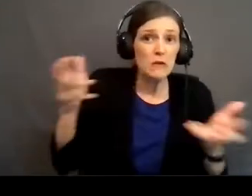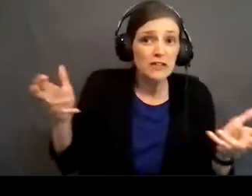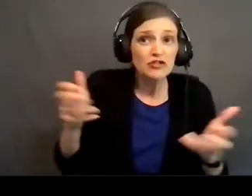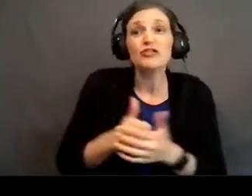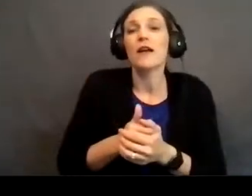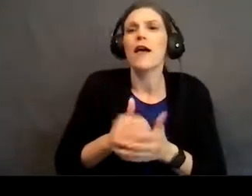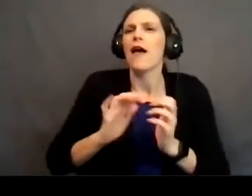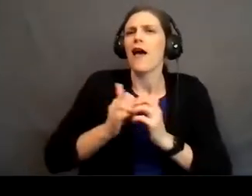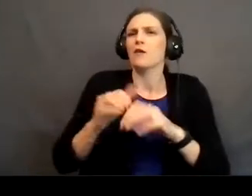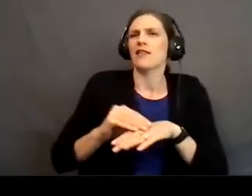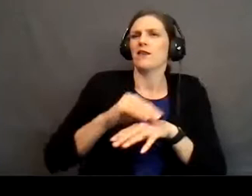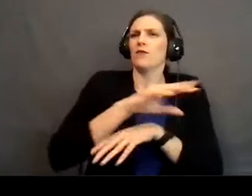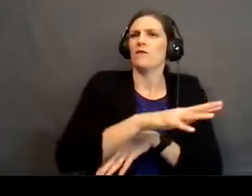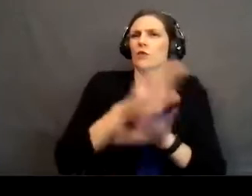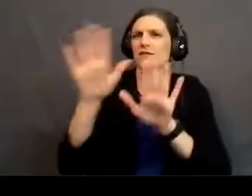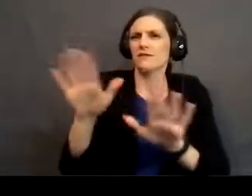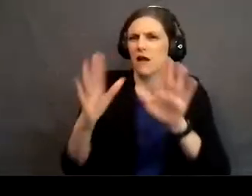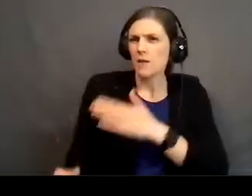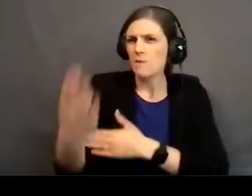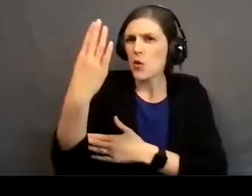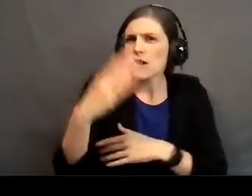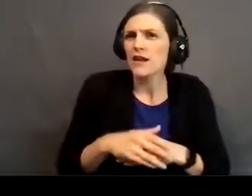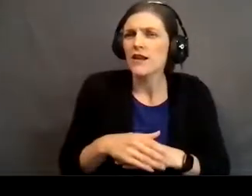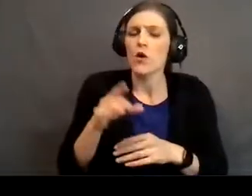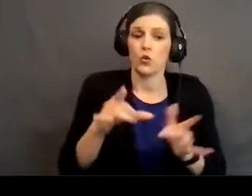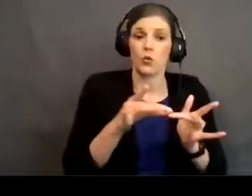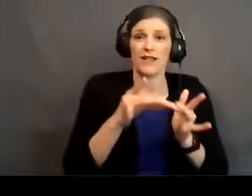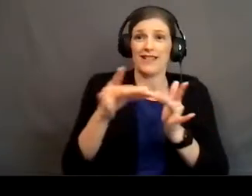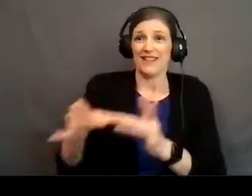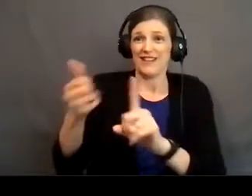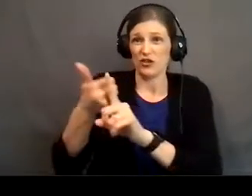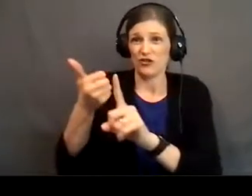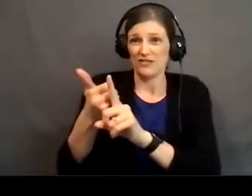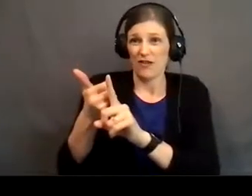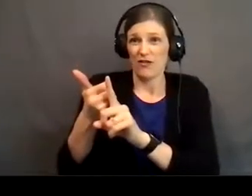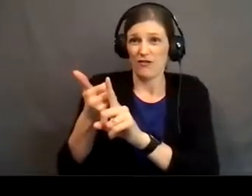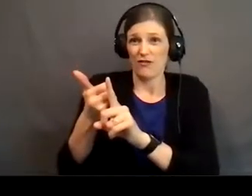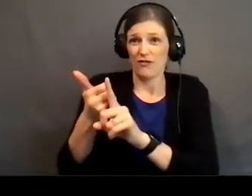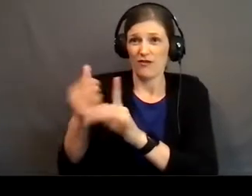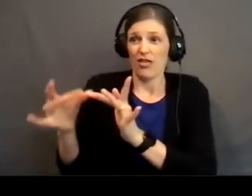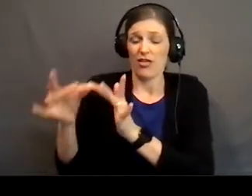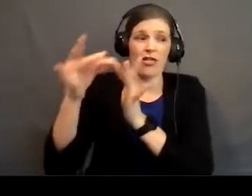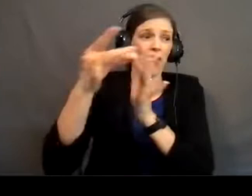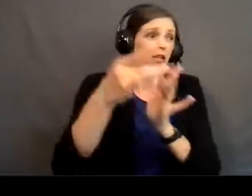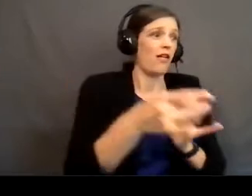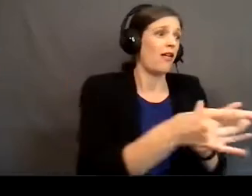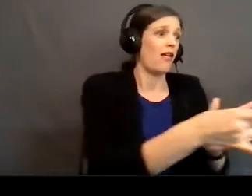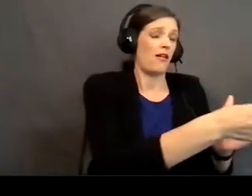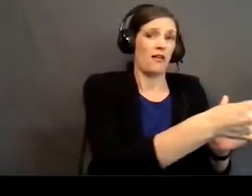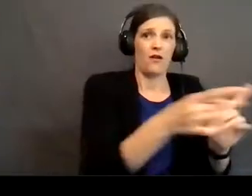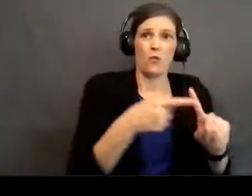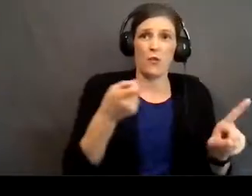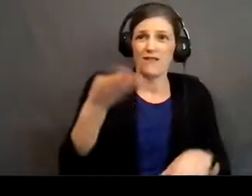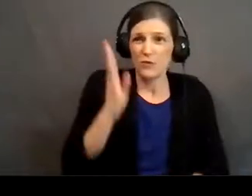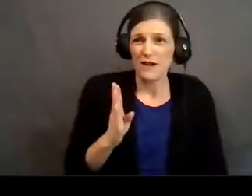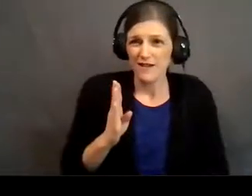How is that going to affect your Sunday morning? Are you leading yourself actually away from the God that you are about to